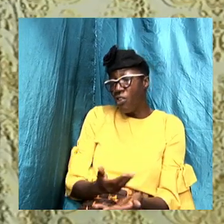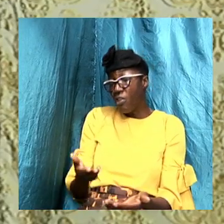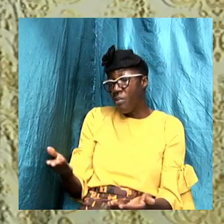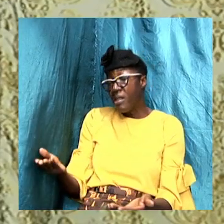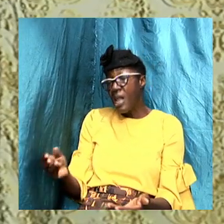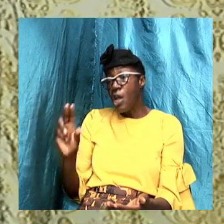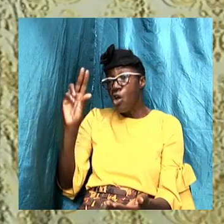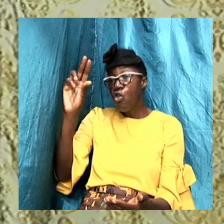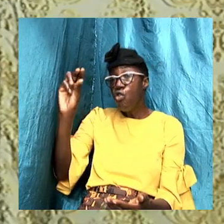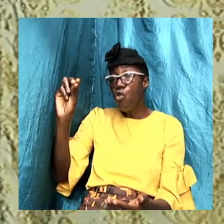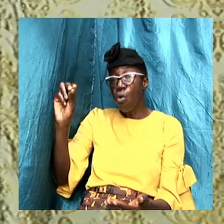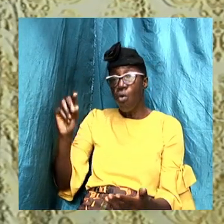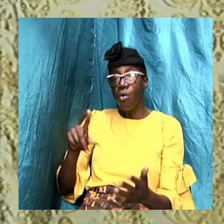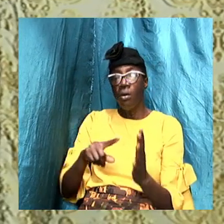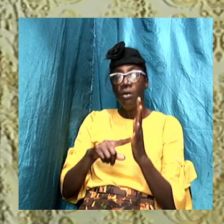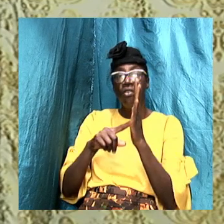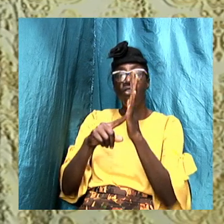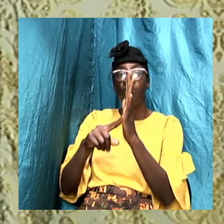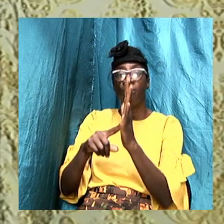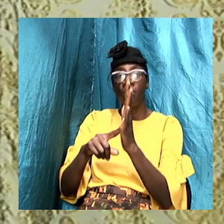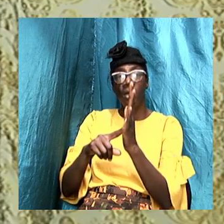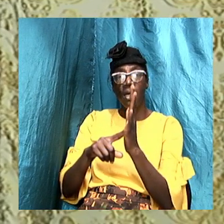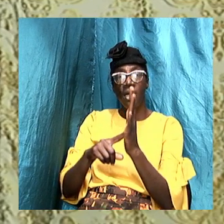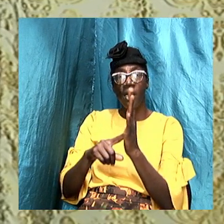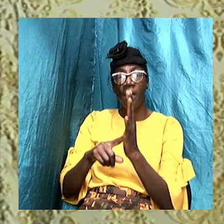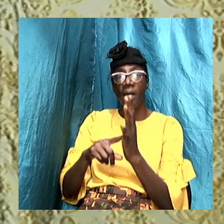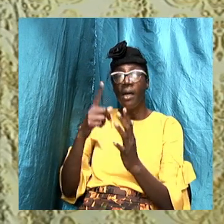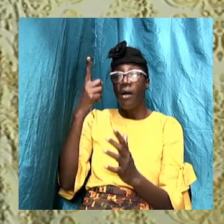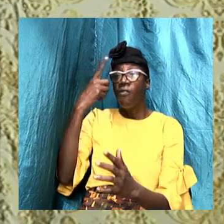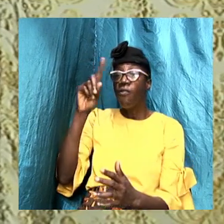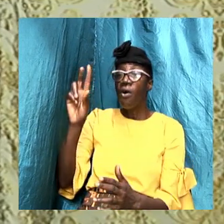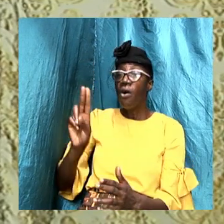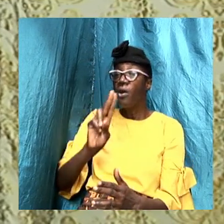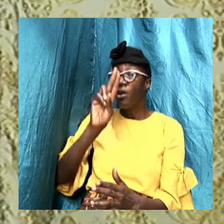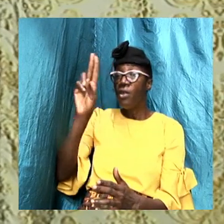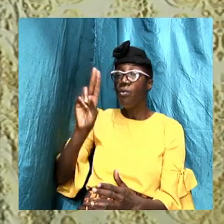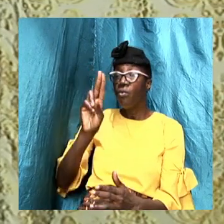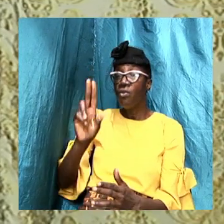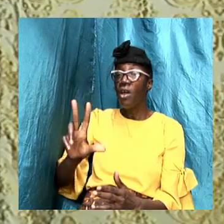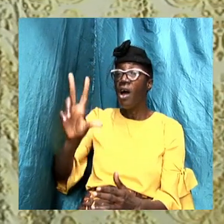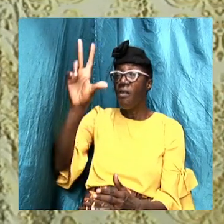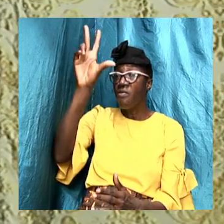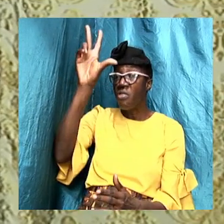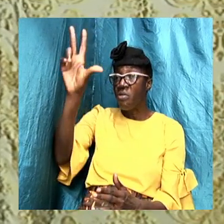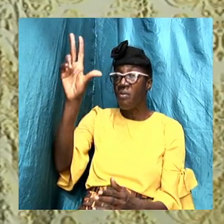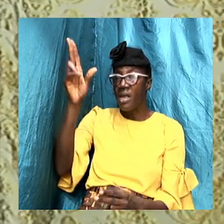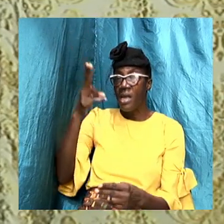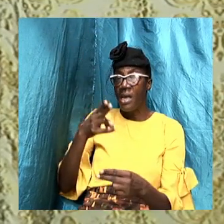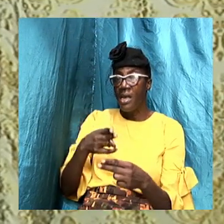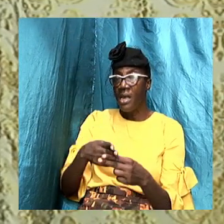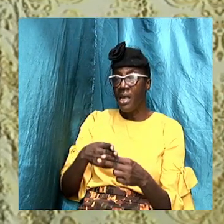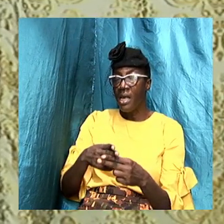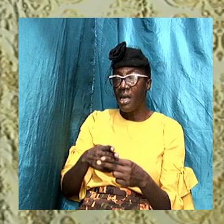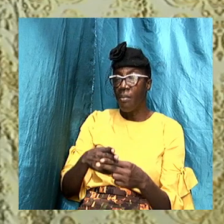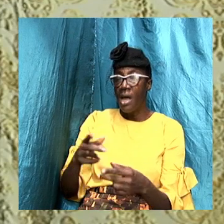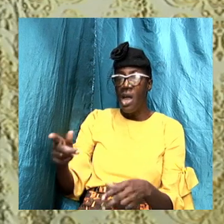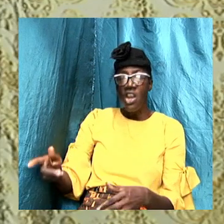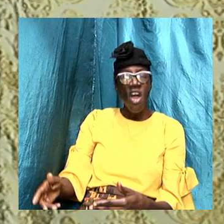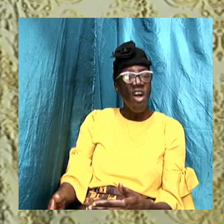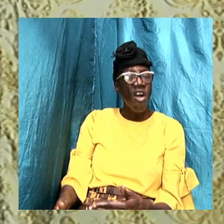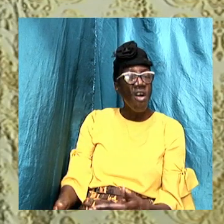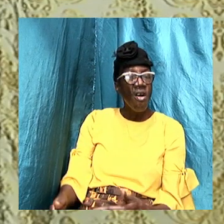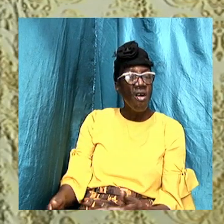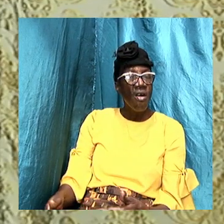is no evidence for the use of a triune name the earliest form